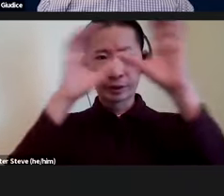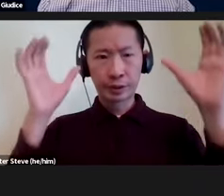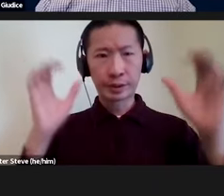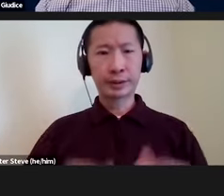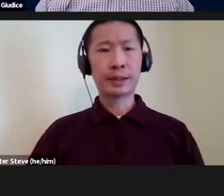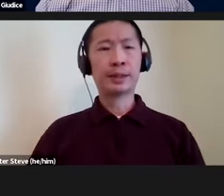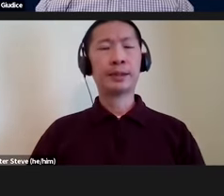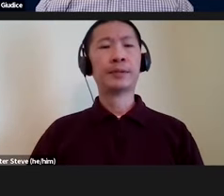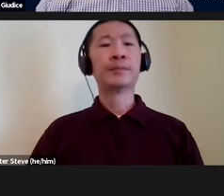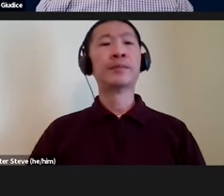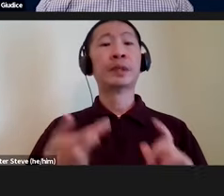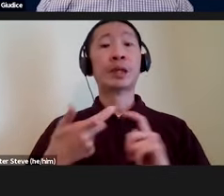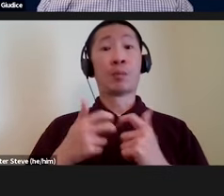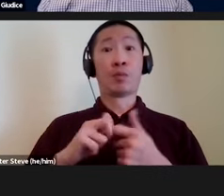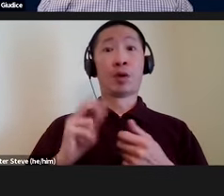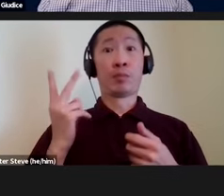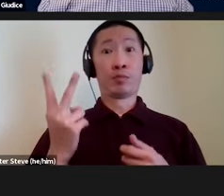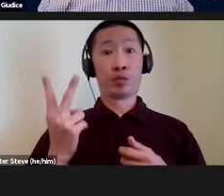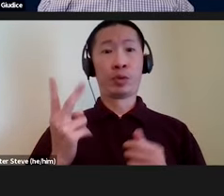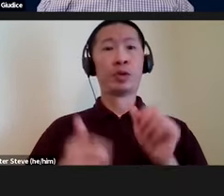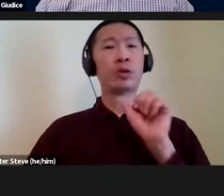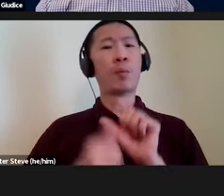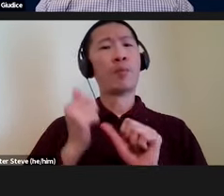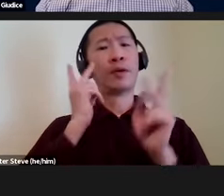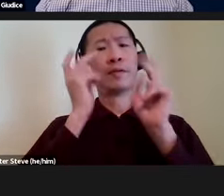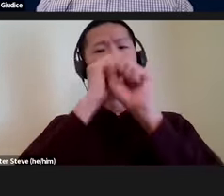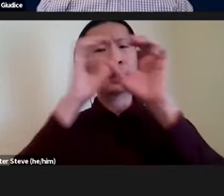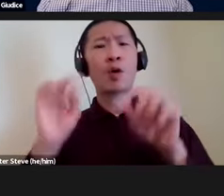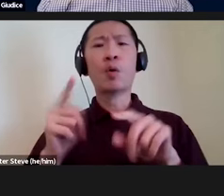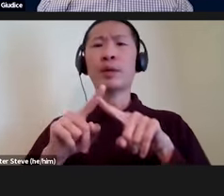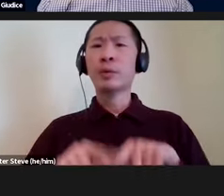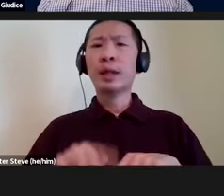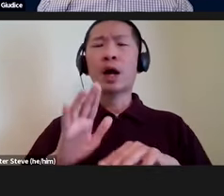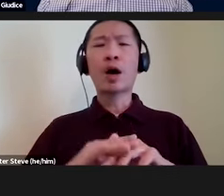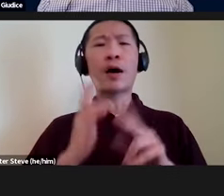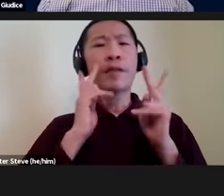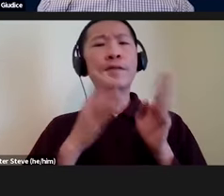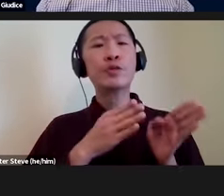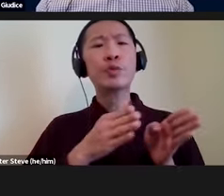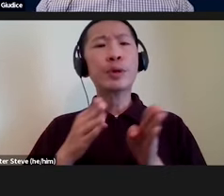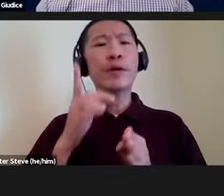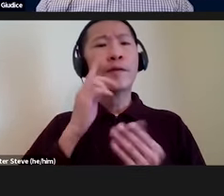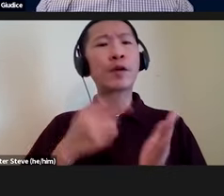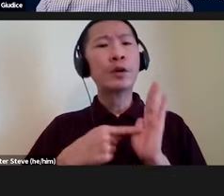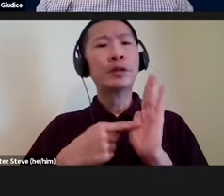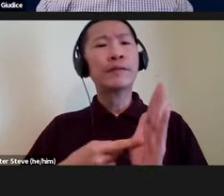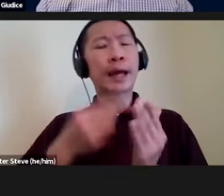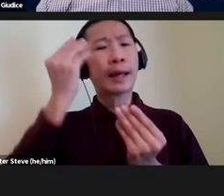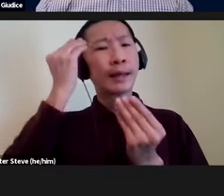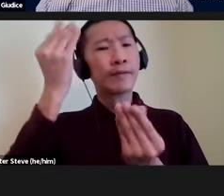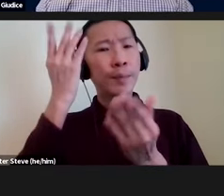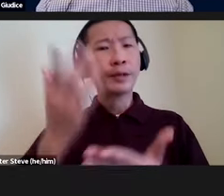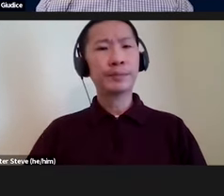So problem two is that most visualizations rely only on the visual channel for conveying information.